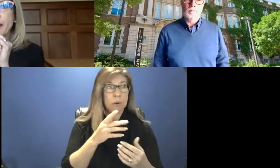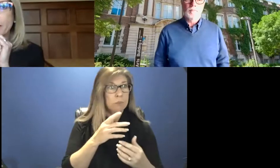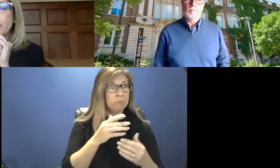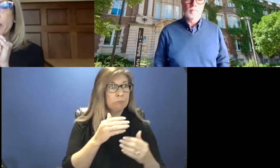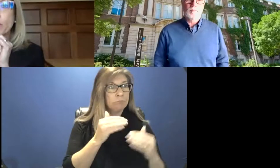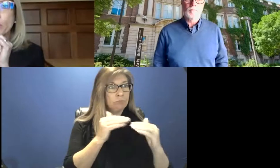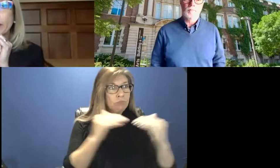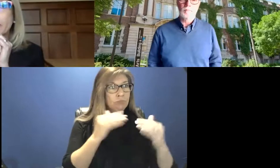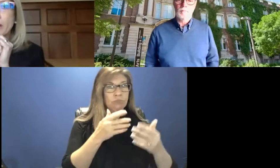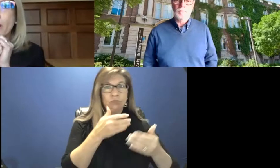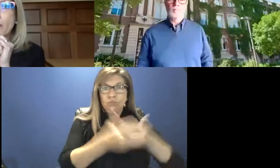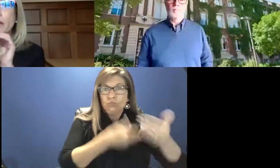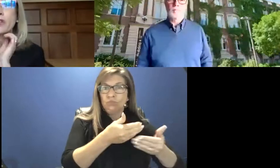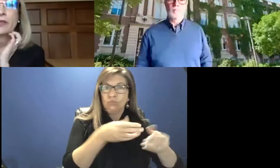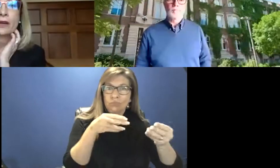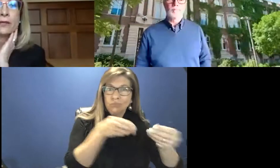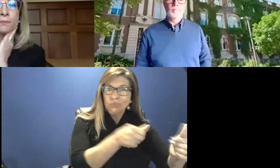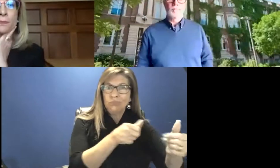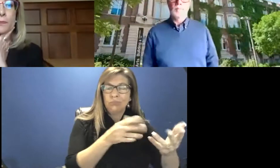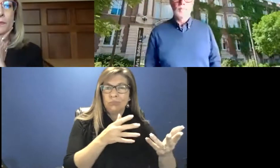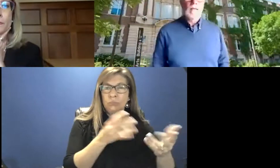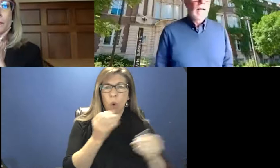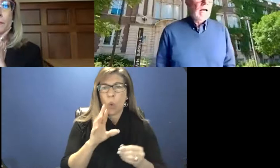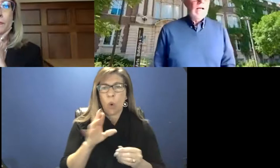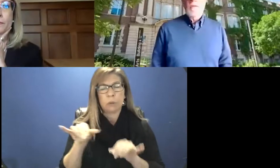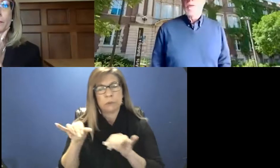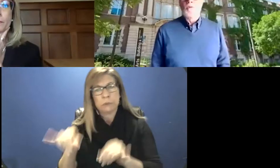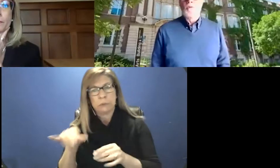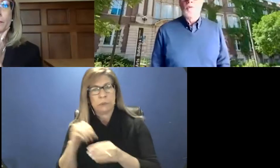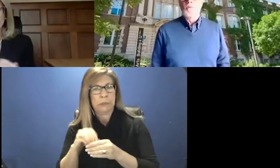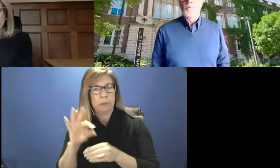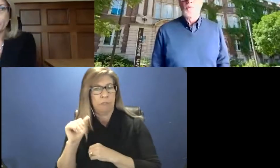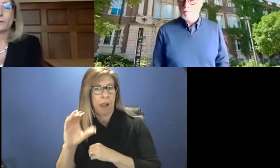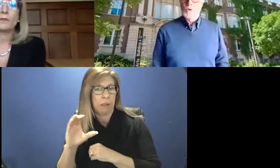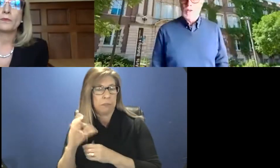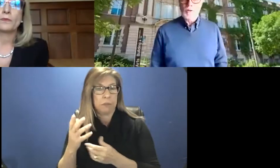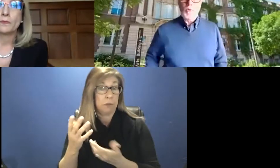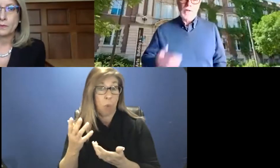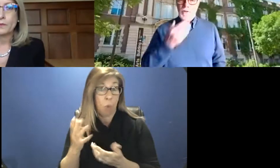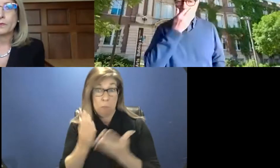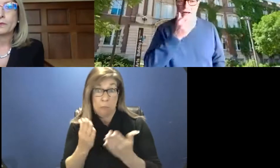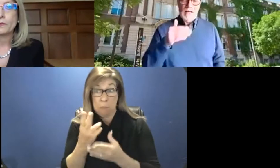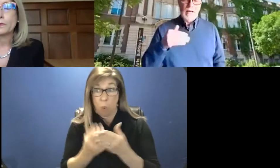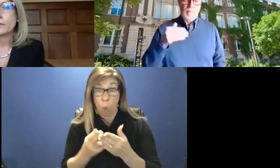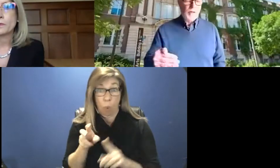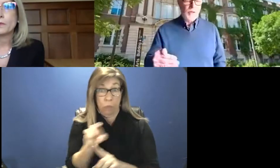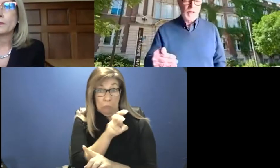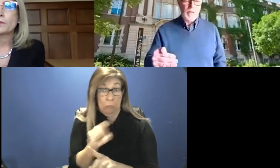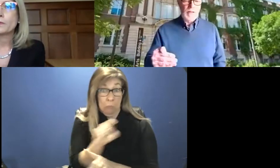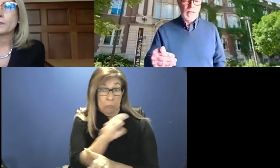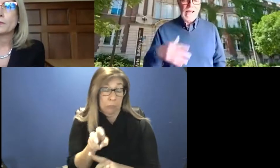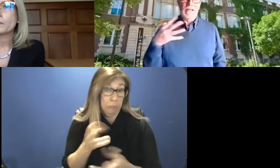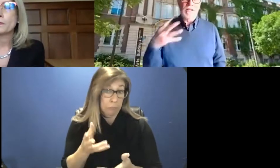in the faculty or will it be a combination therein? So really good question. And I, and I appreciate